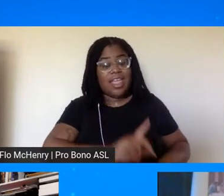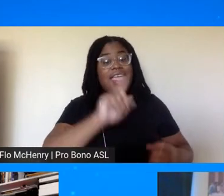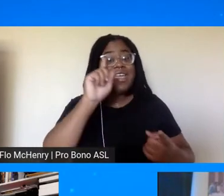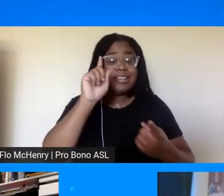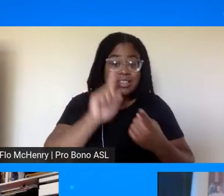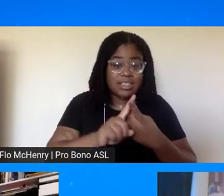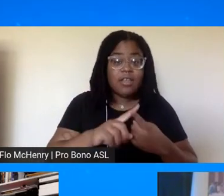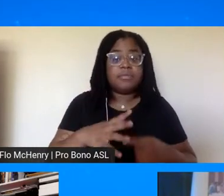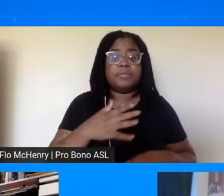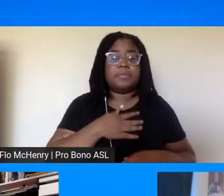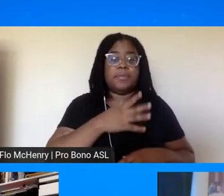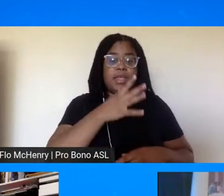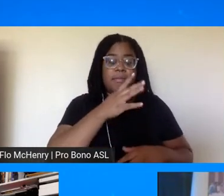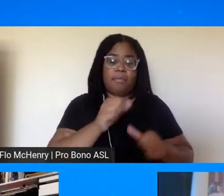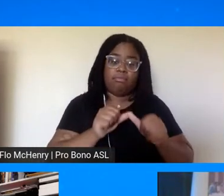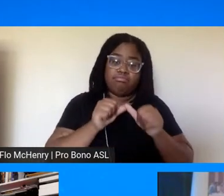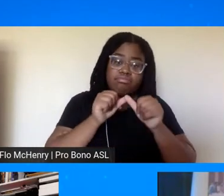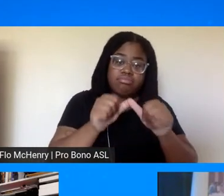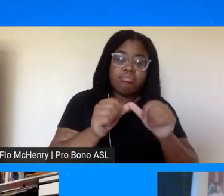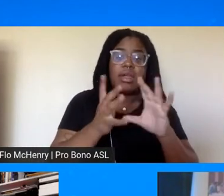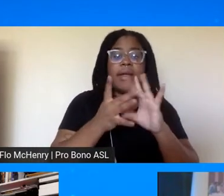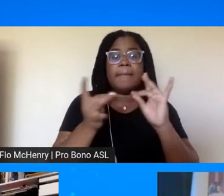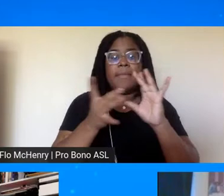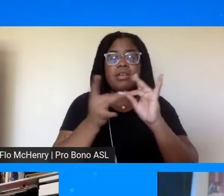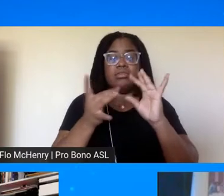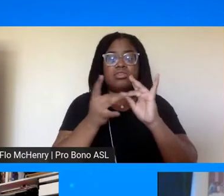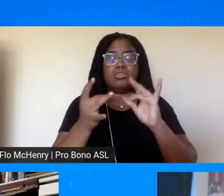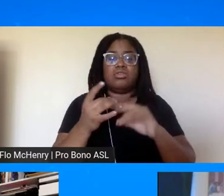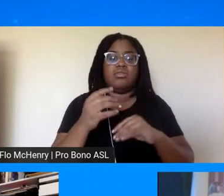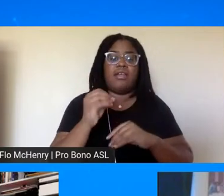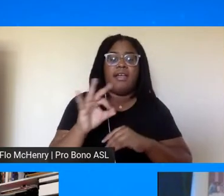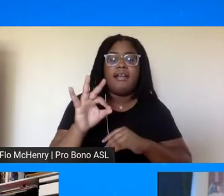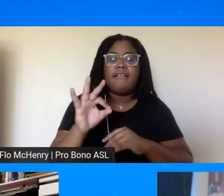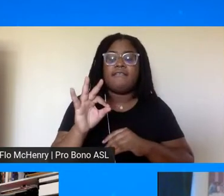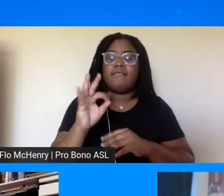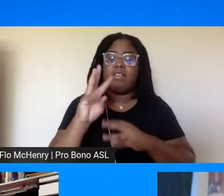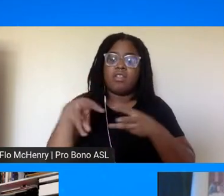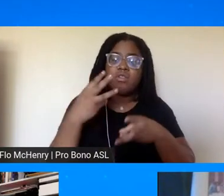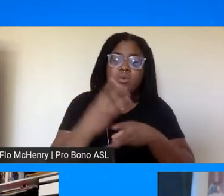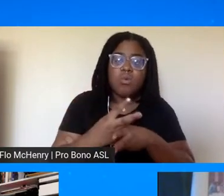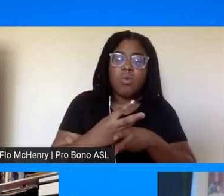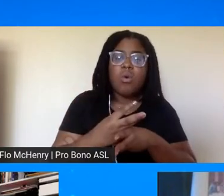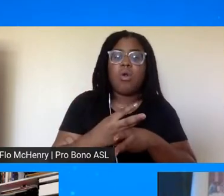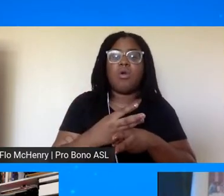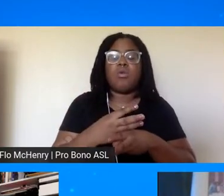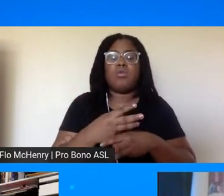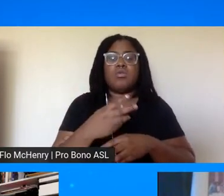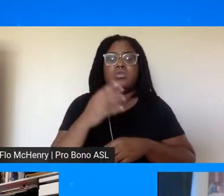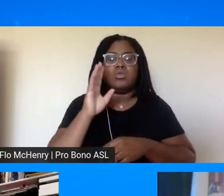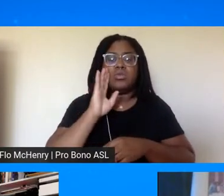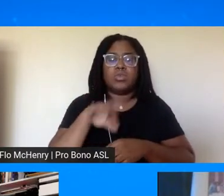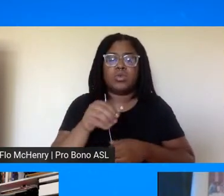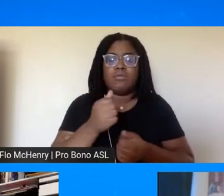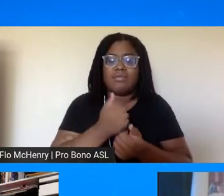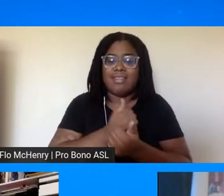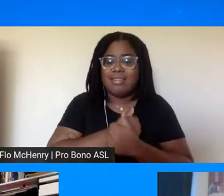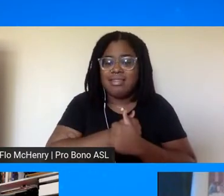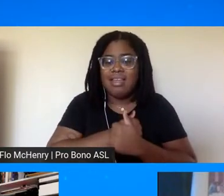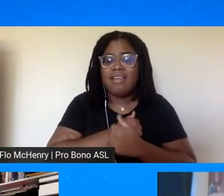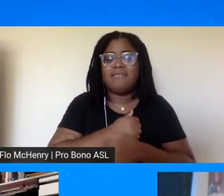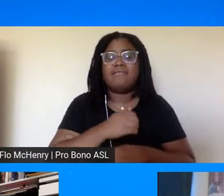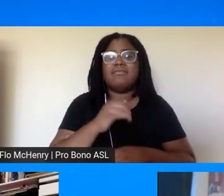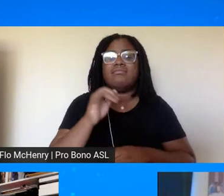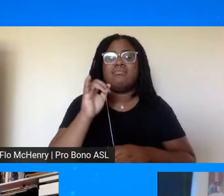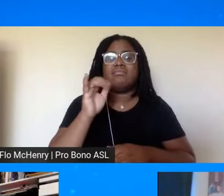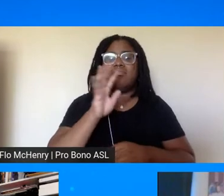carried that message in her messages around the nation uh in the world for anybody to even know that dr king was talking about